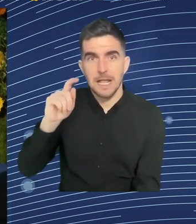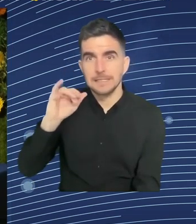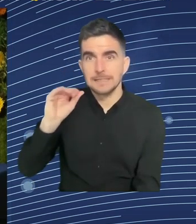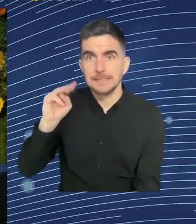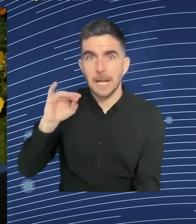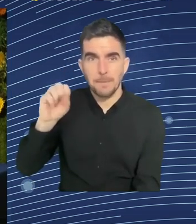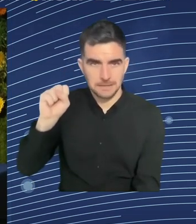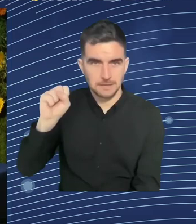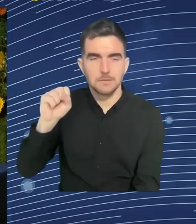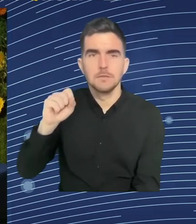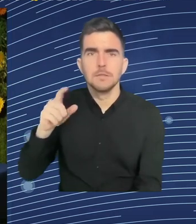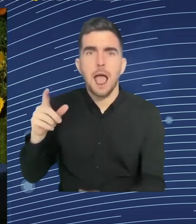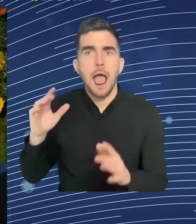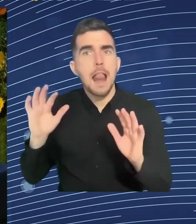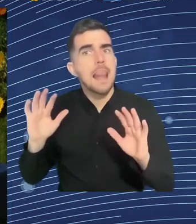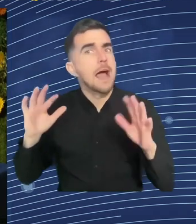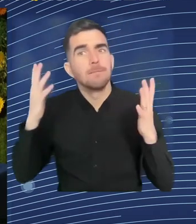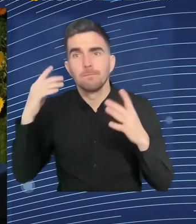and digital skills. Please welcome him.